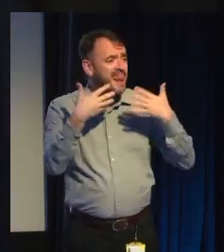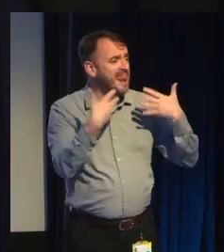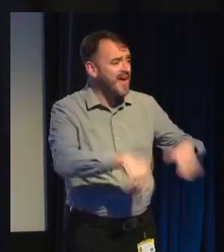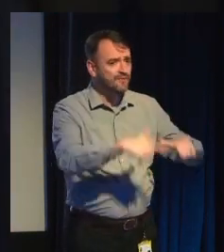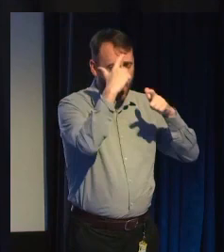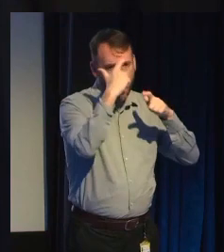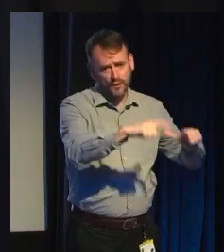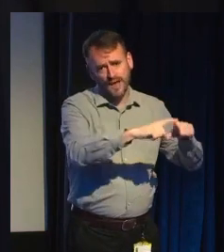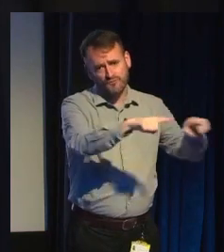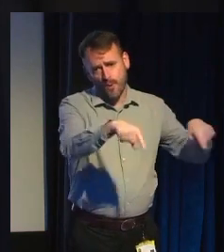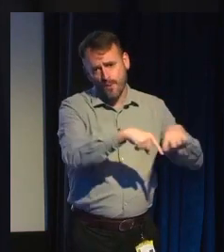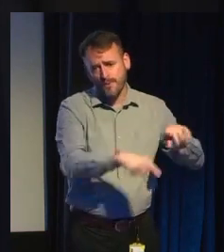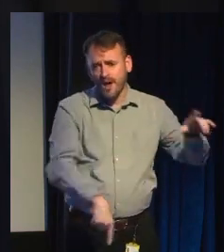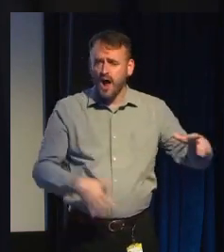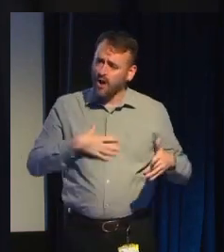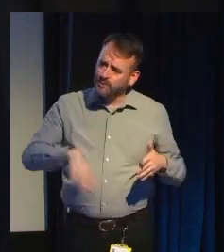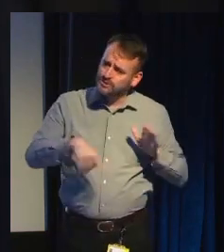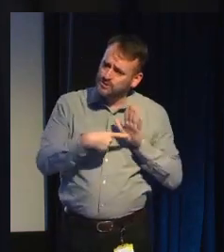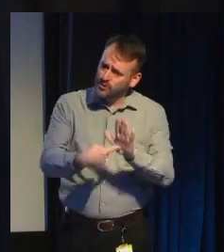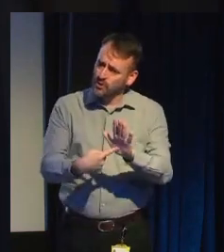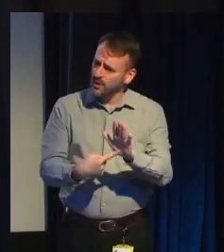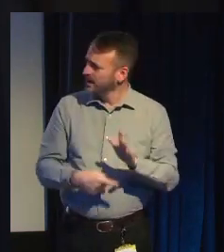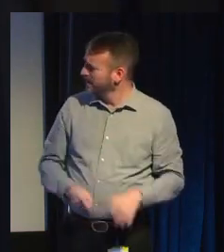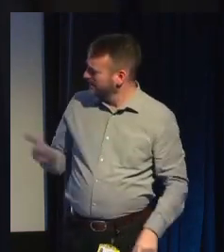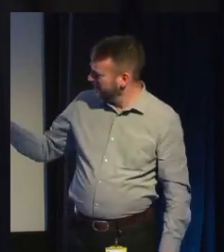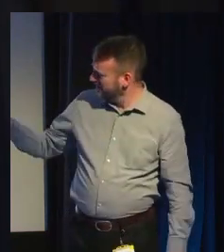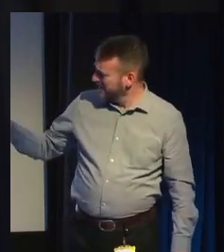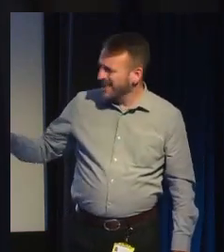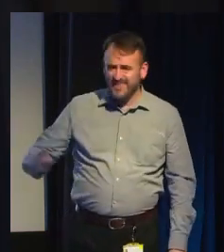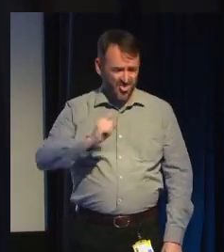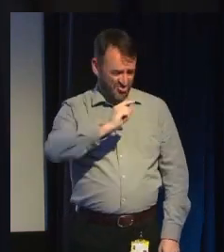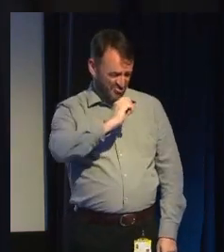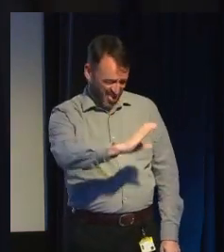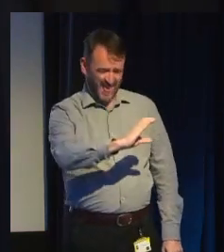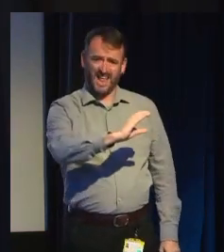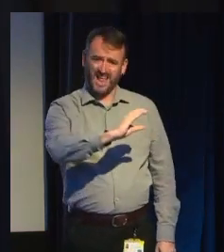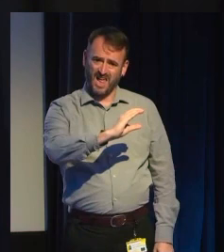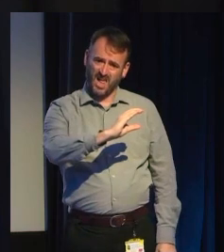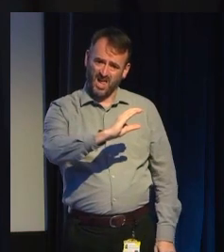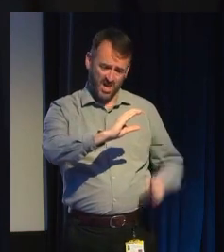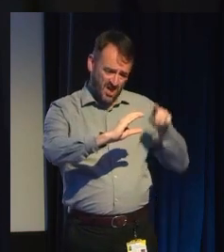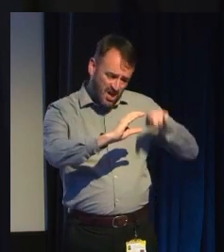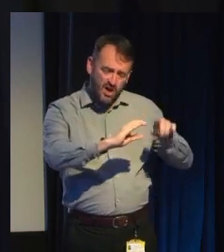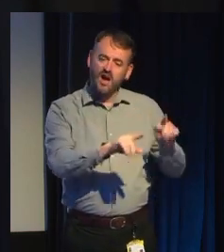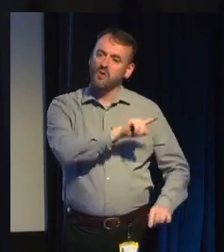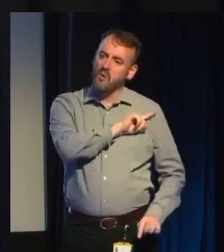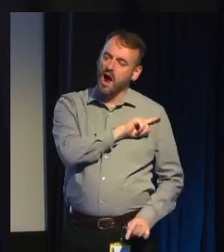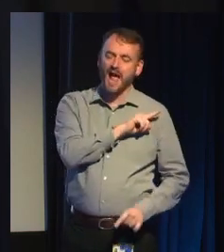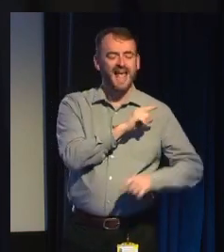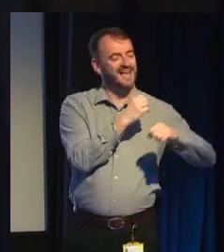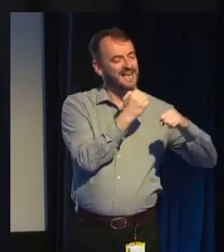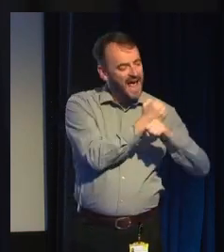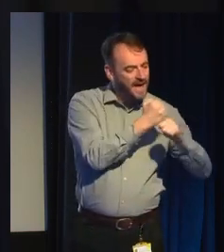I wanted to show you because it's this thick, right? A big justification about why I think games can be art and why my